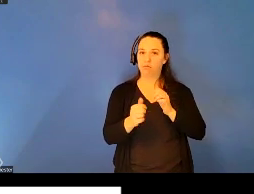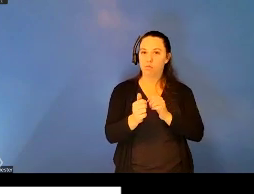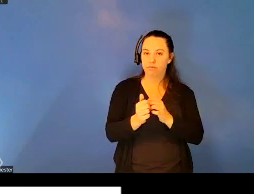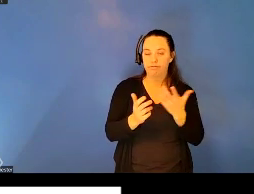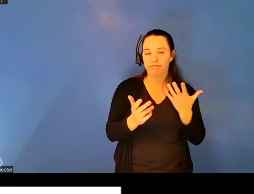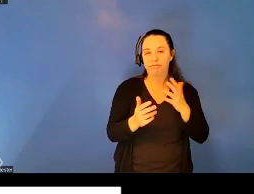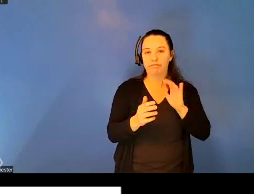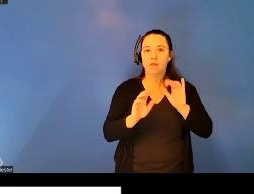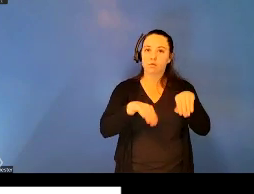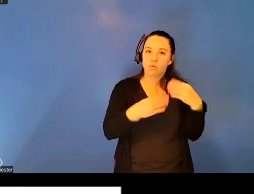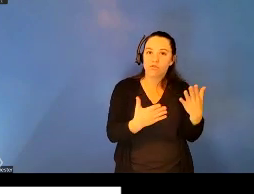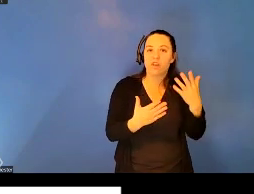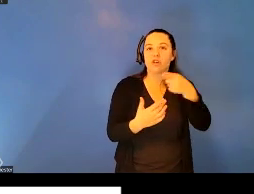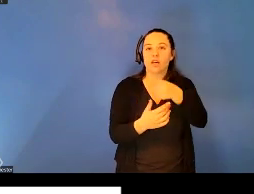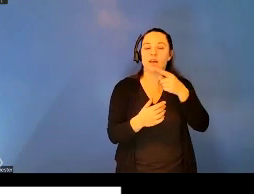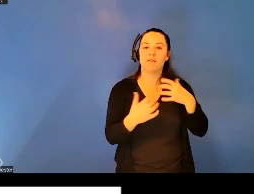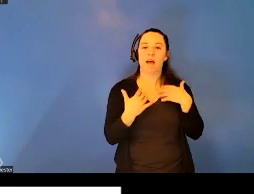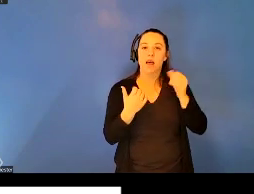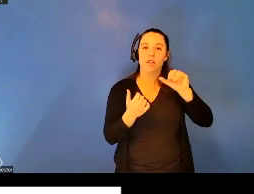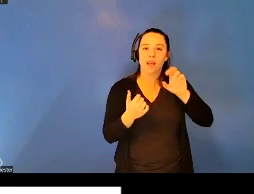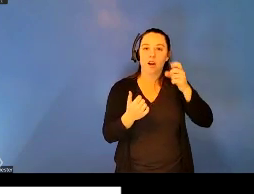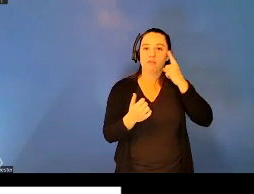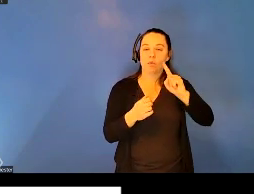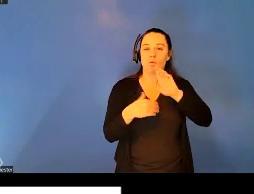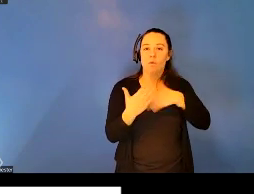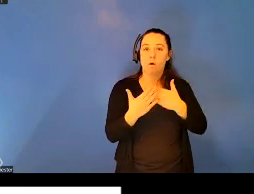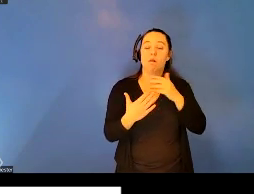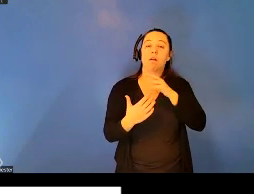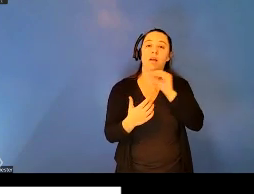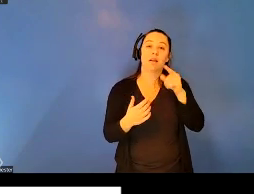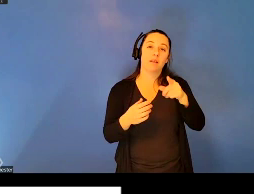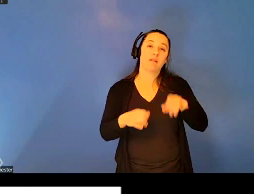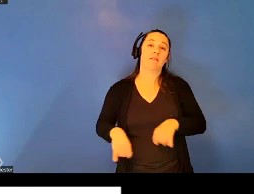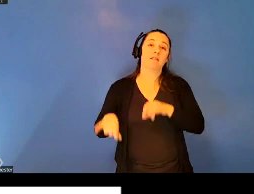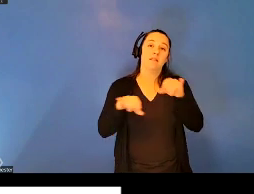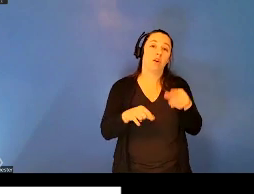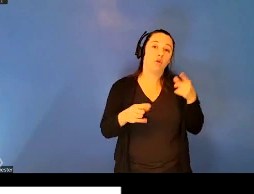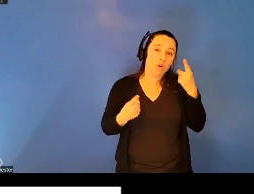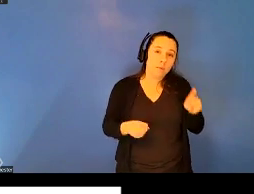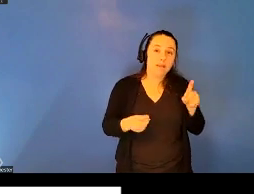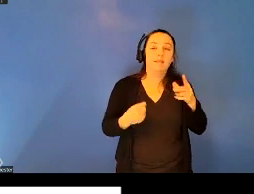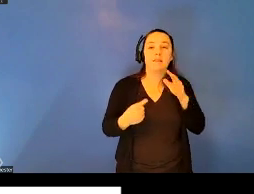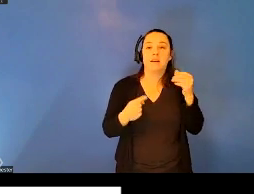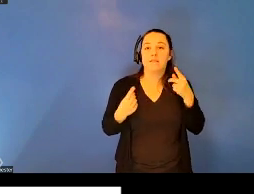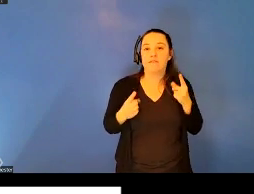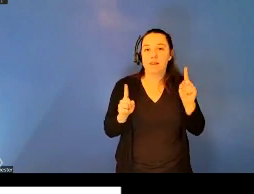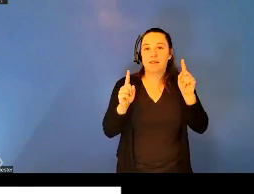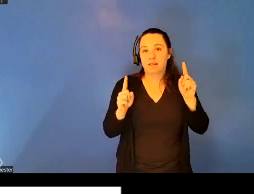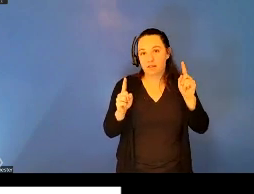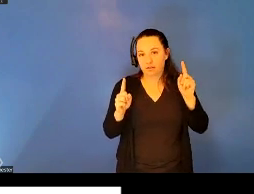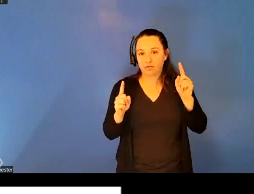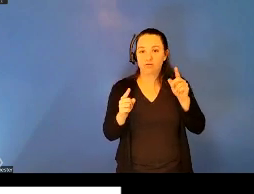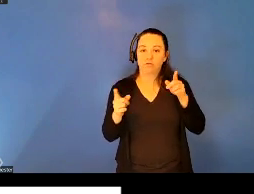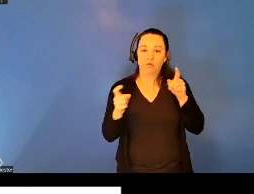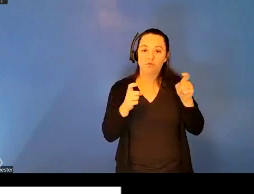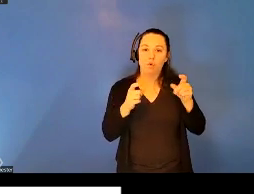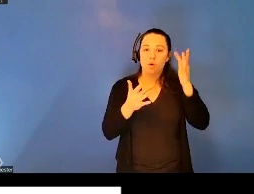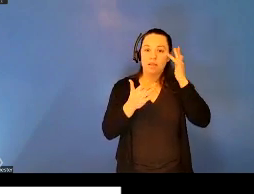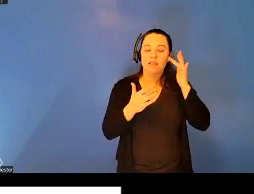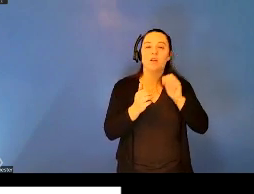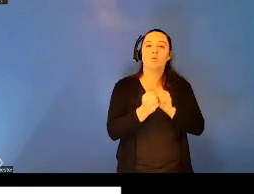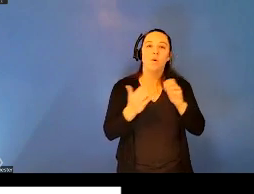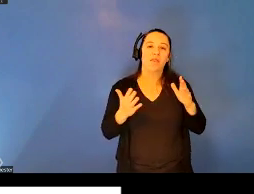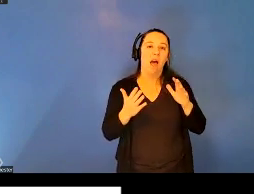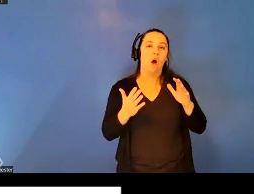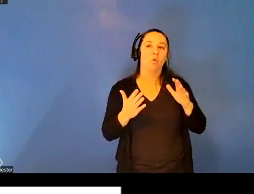conventions aimed to produce standard agreements for the effective control of disease without hindering global trade. From 1851